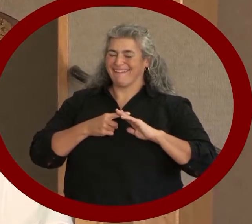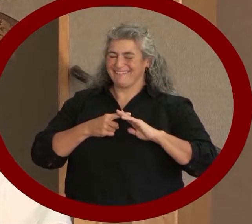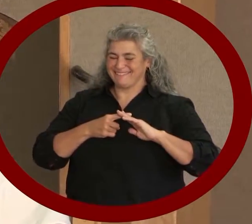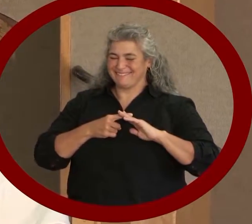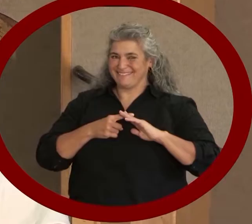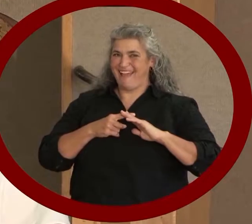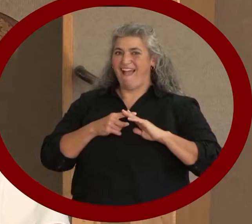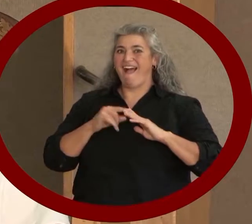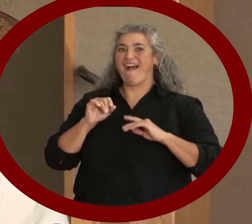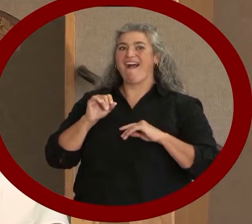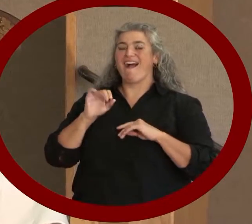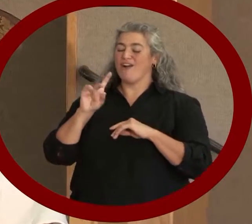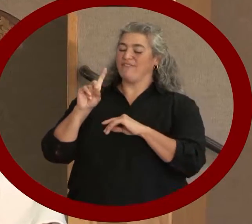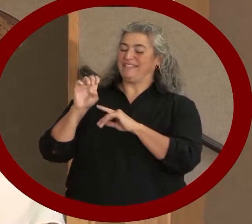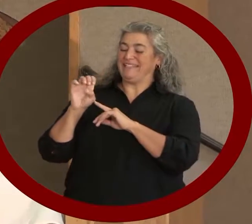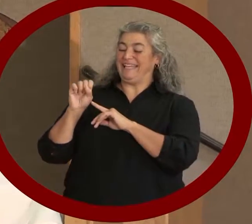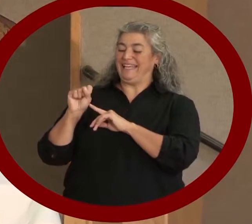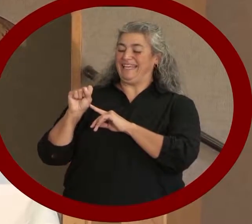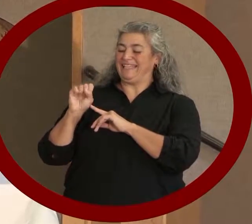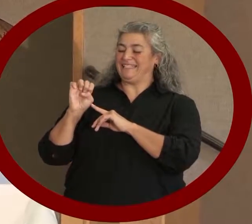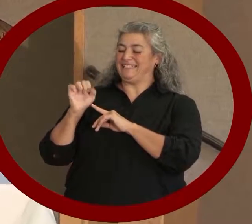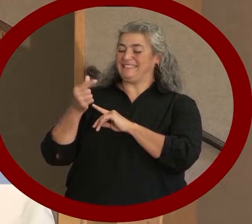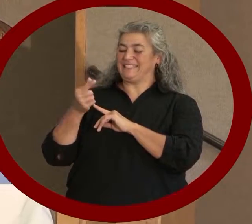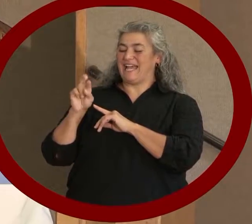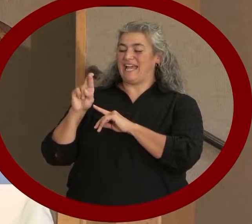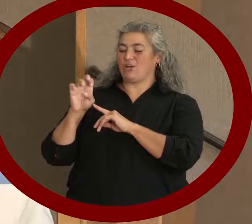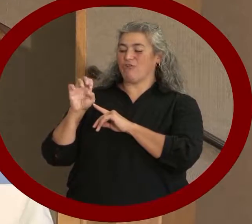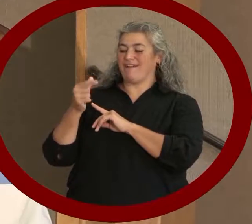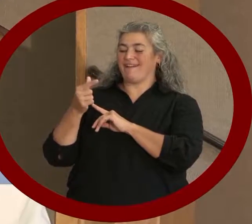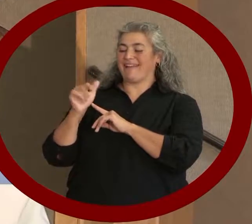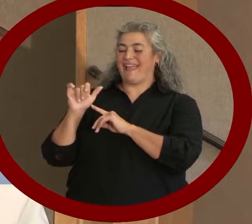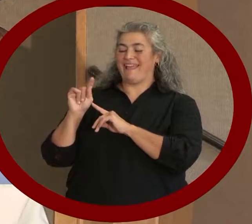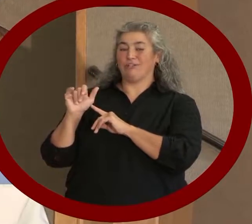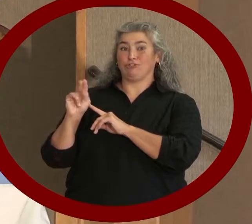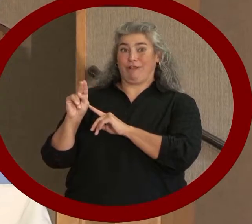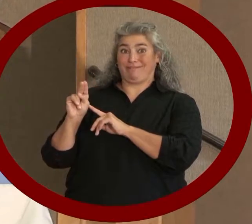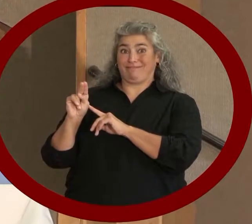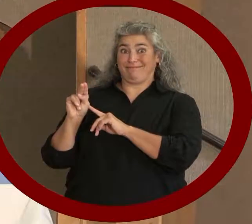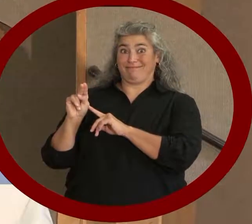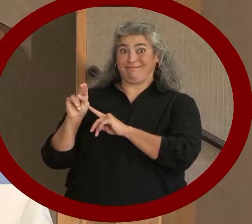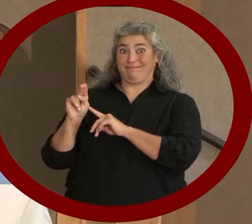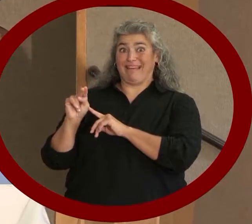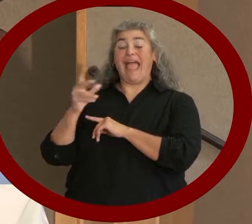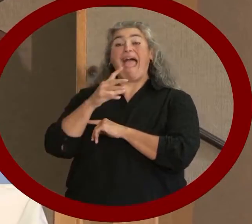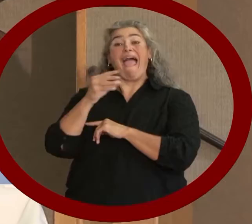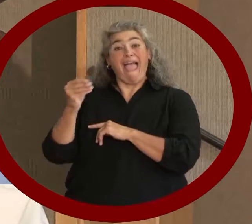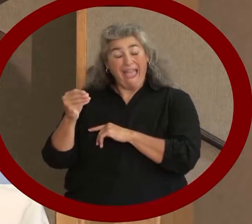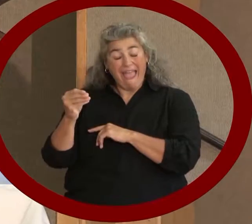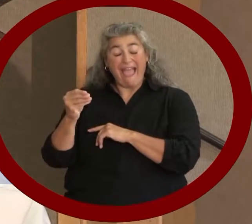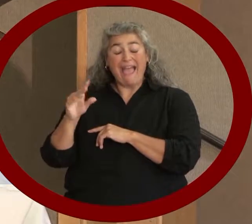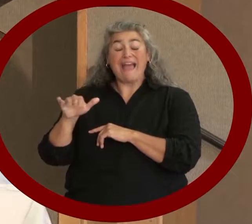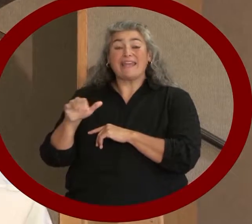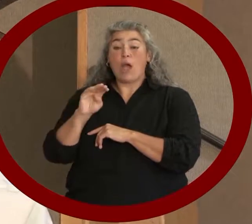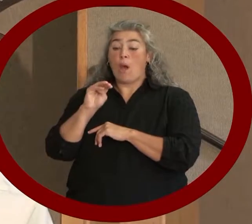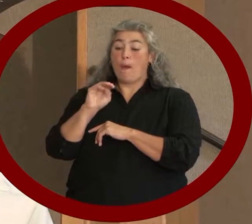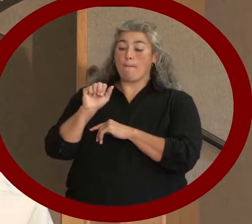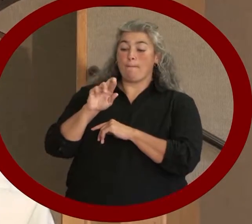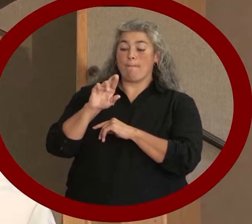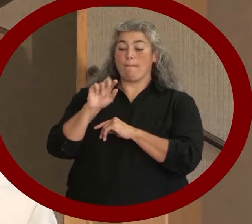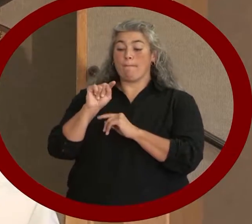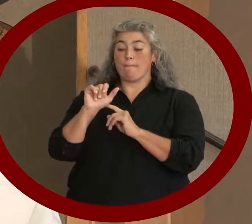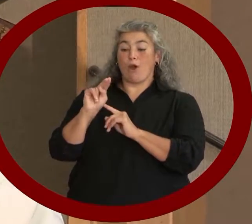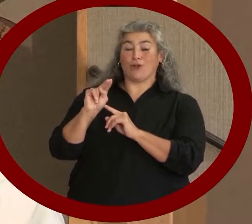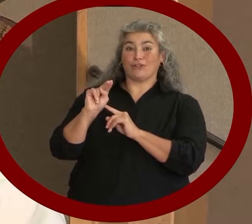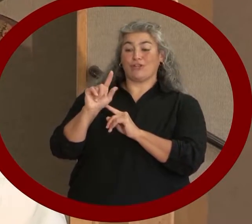the platform on which Martin Luther King Jr. made a very successful civil rights